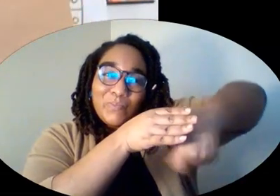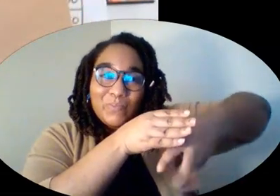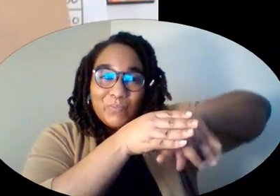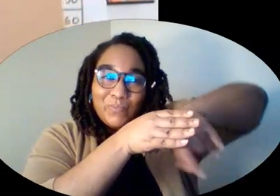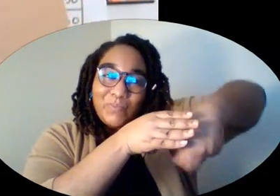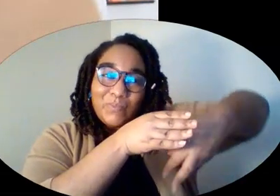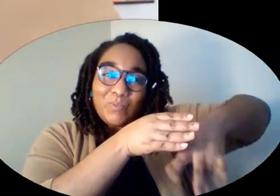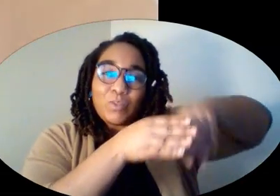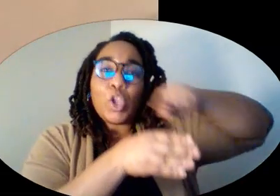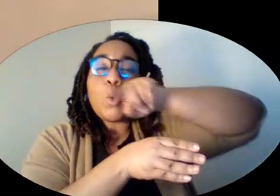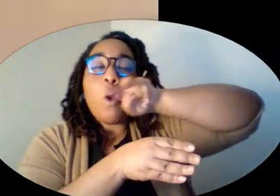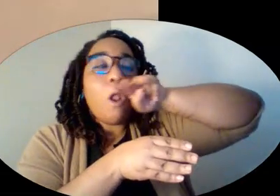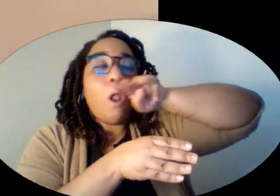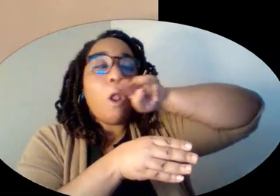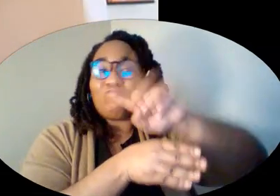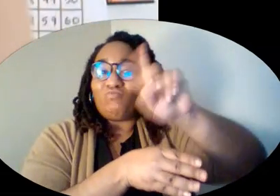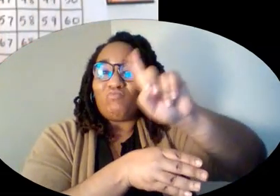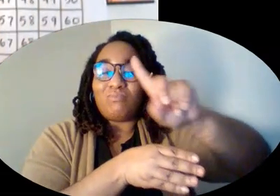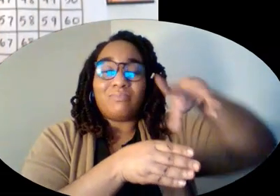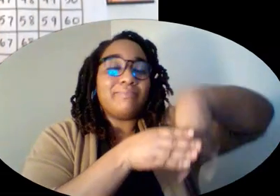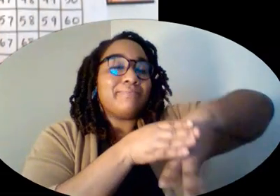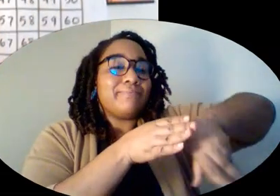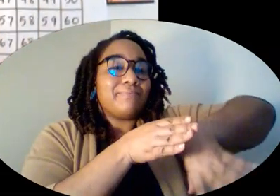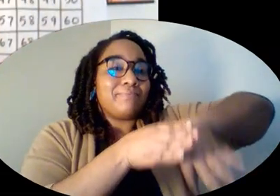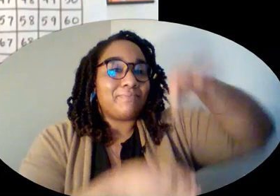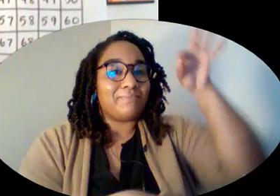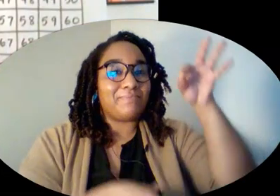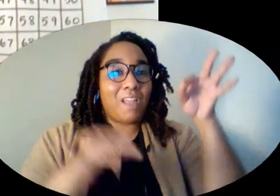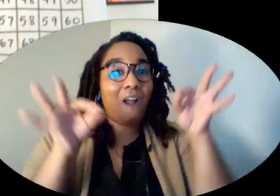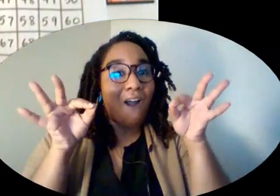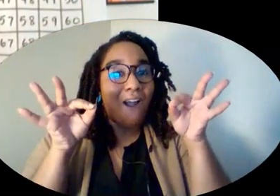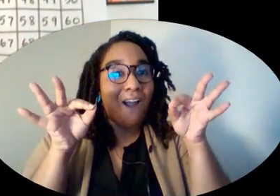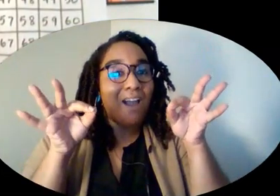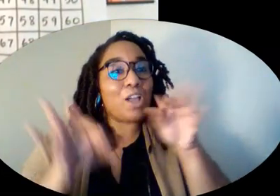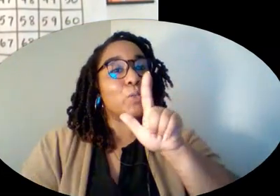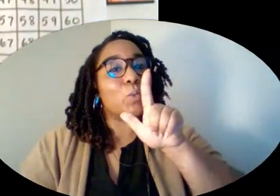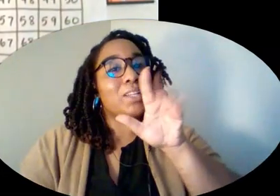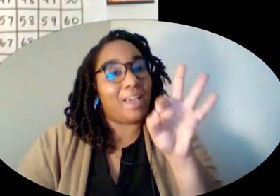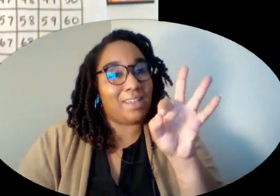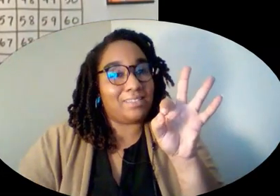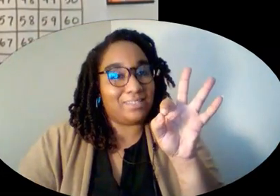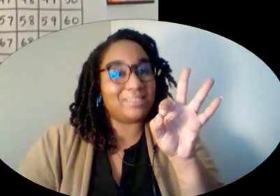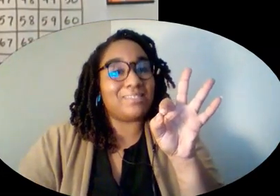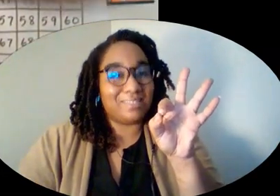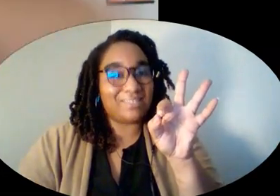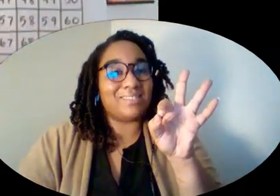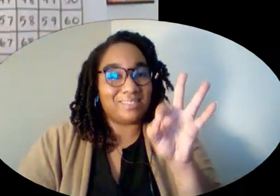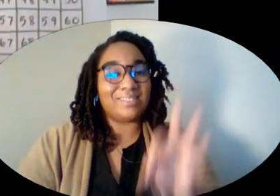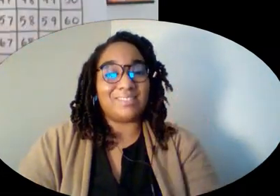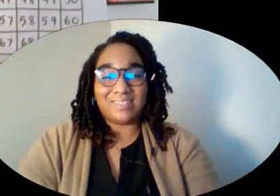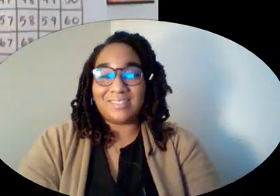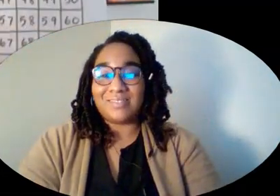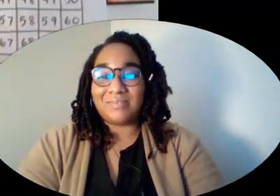No peekies. I always tell the kids that, no peekies. Okay, we're going to get to 29.